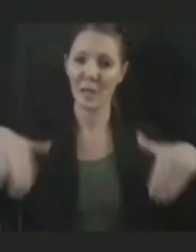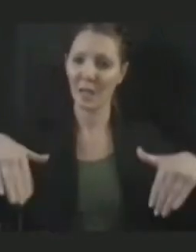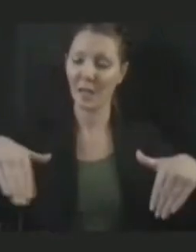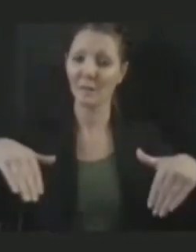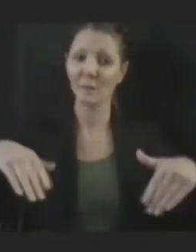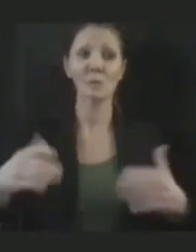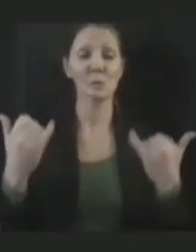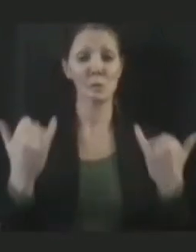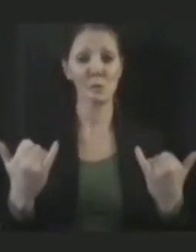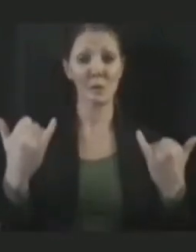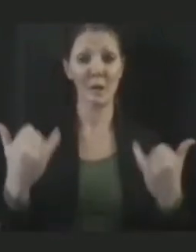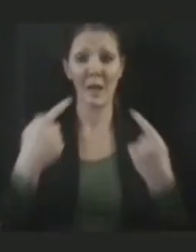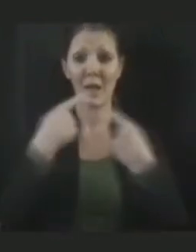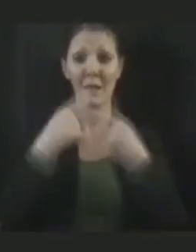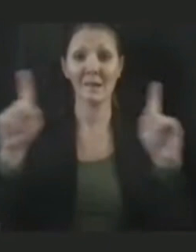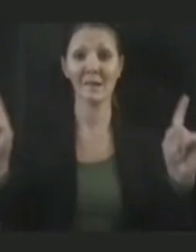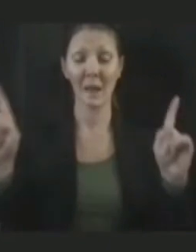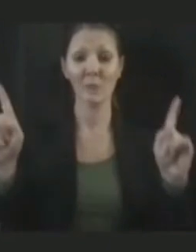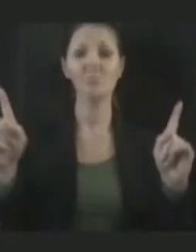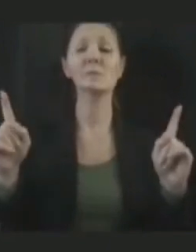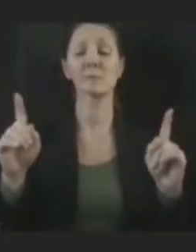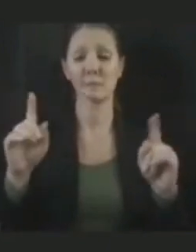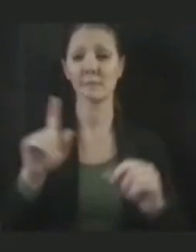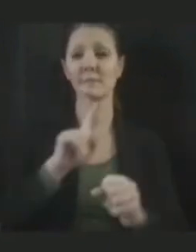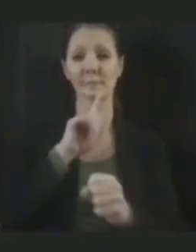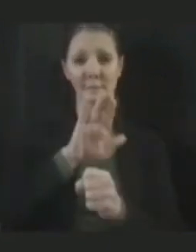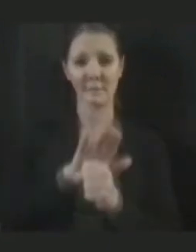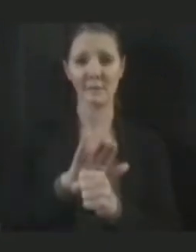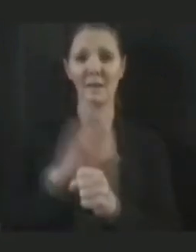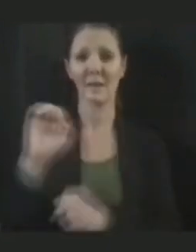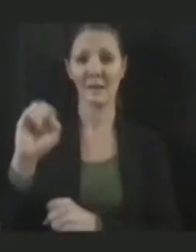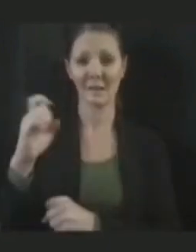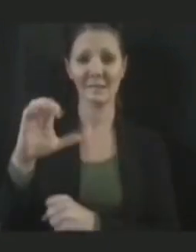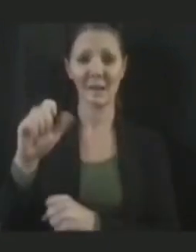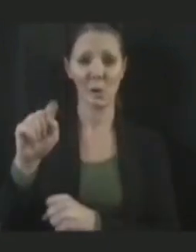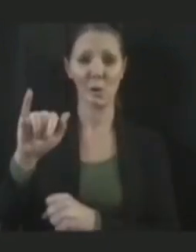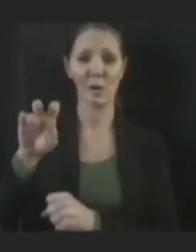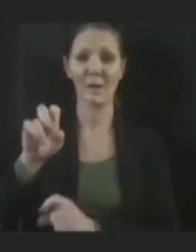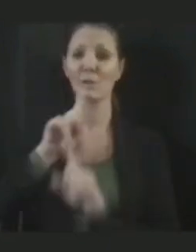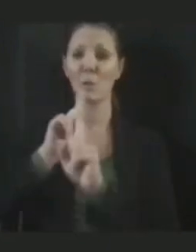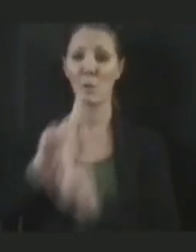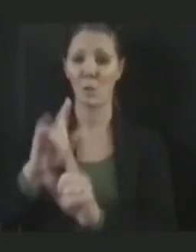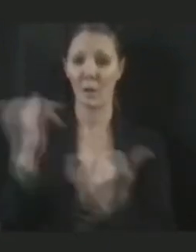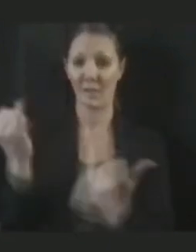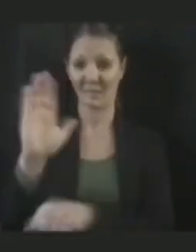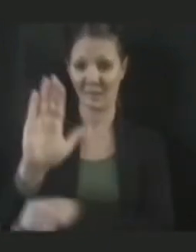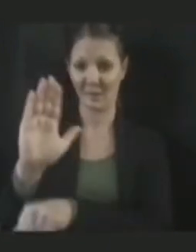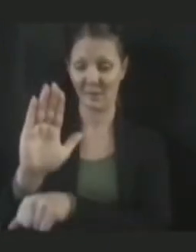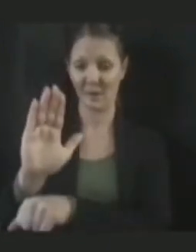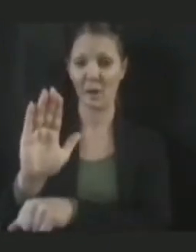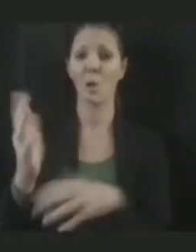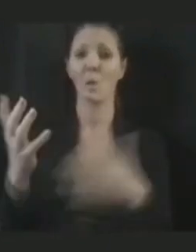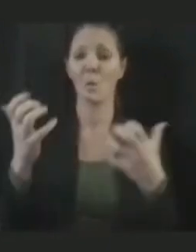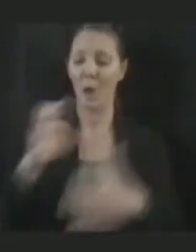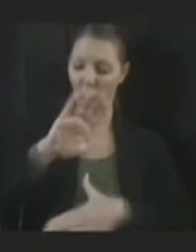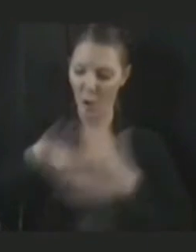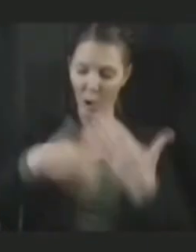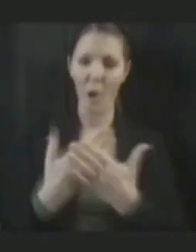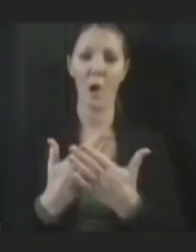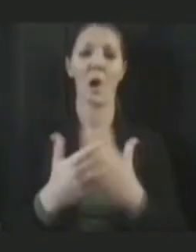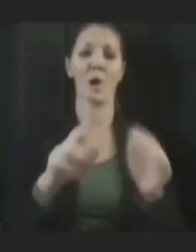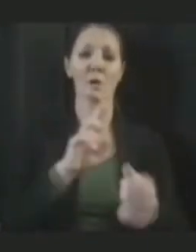we're issuing an executive order this evening that says we want all of the nurses at the nursing homes